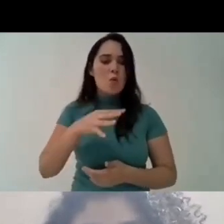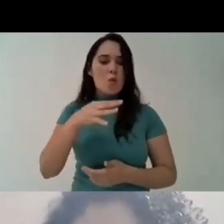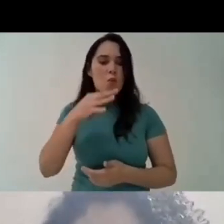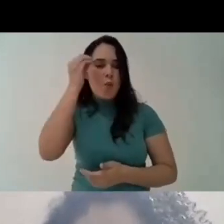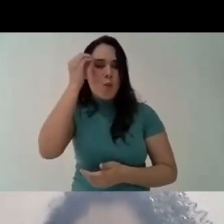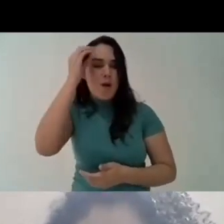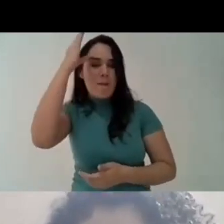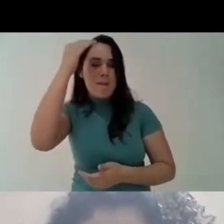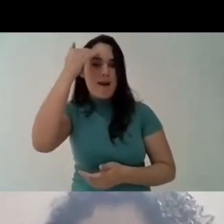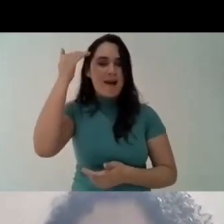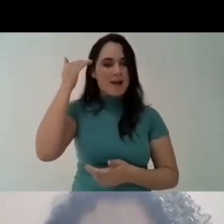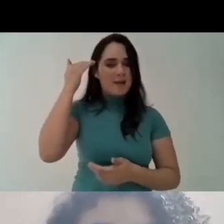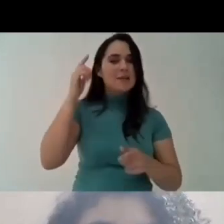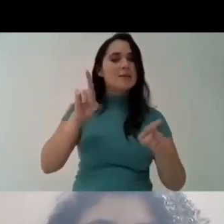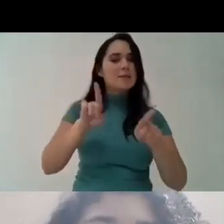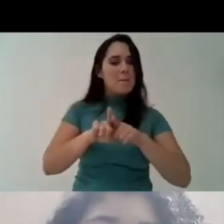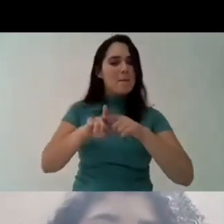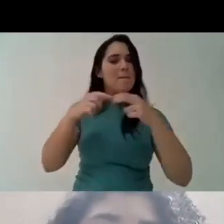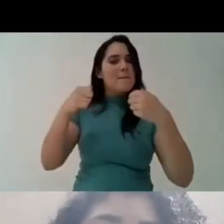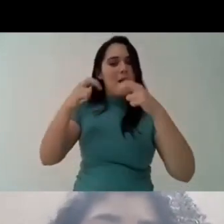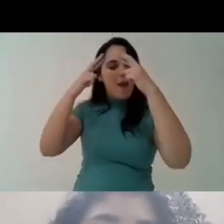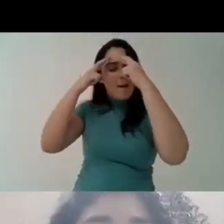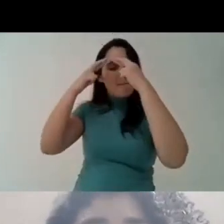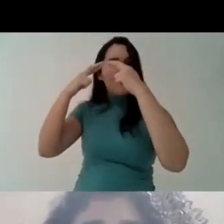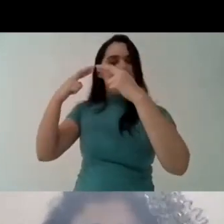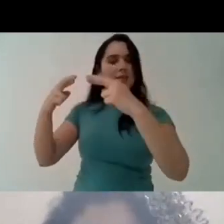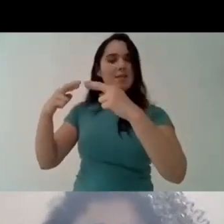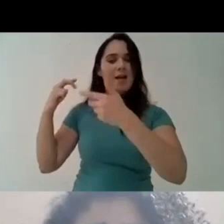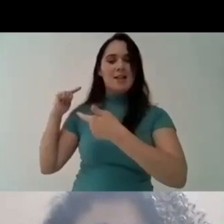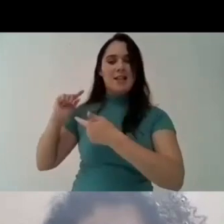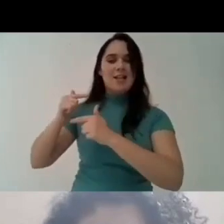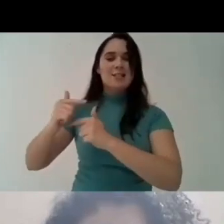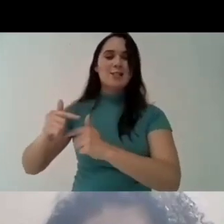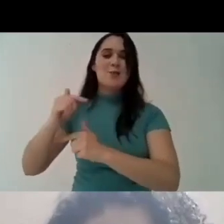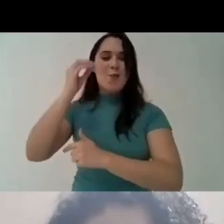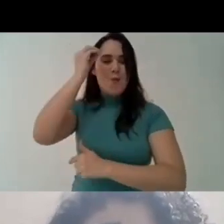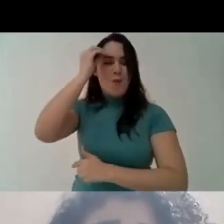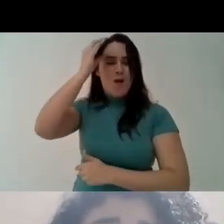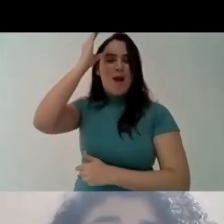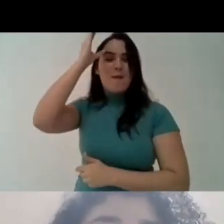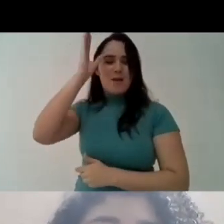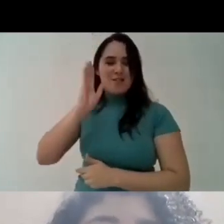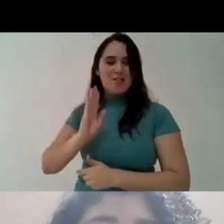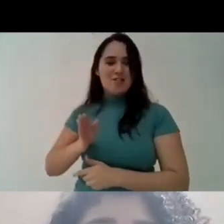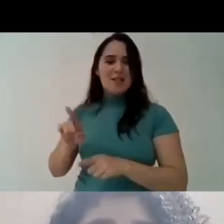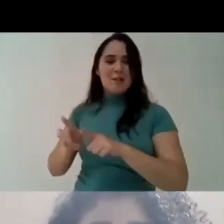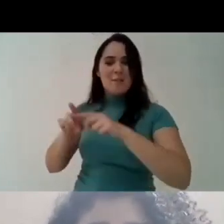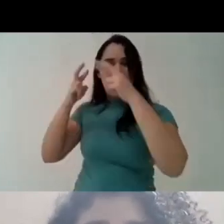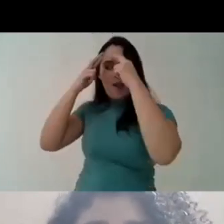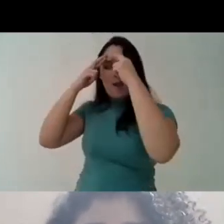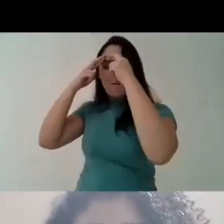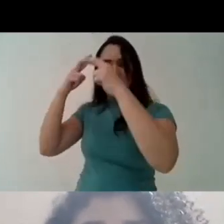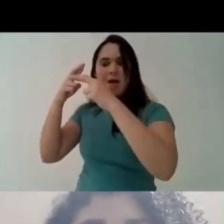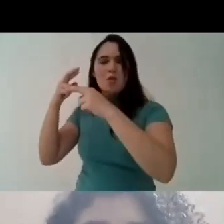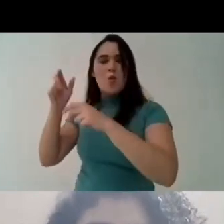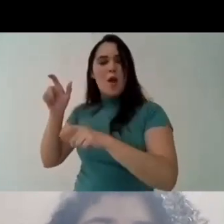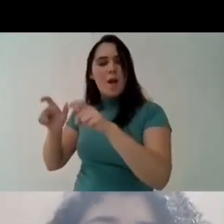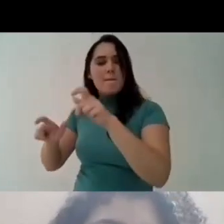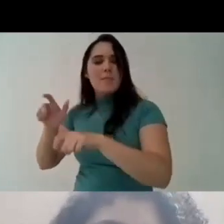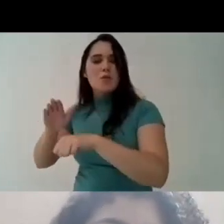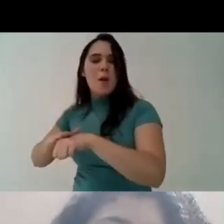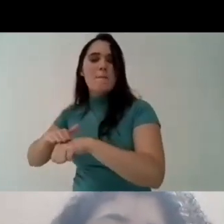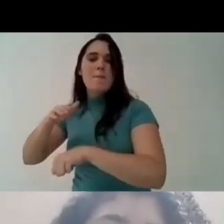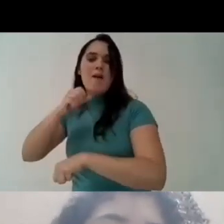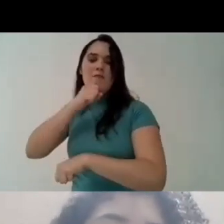get uh academic knowledge but also understand leadership that respect